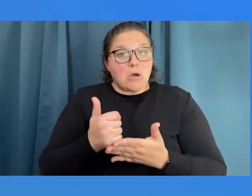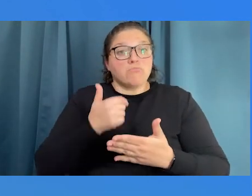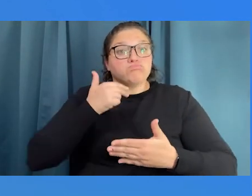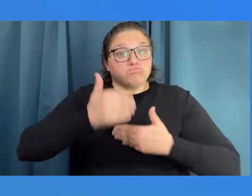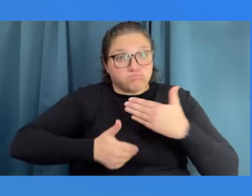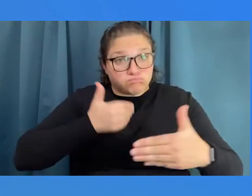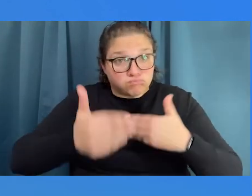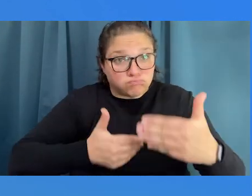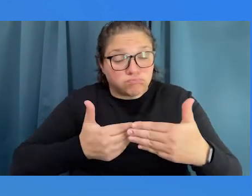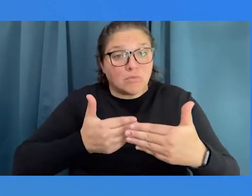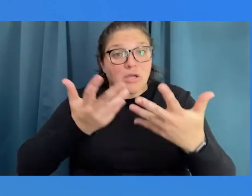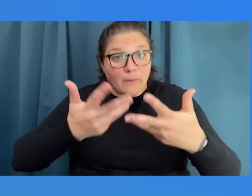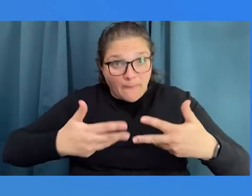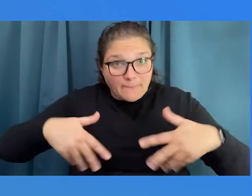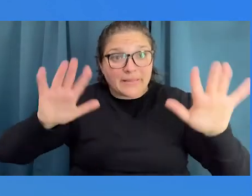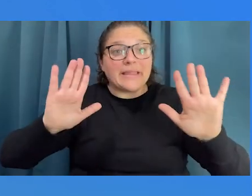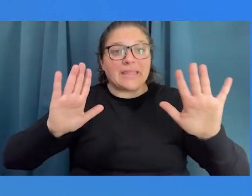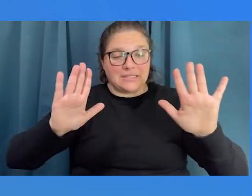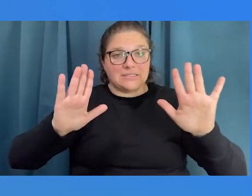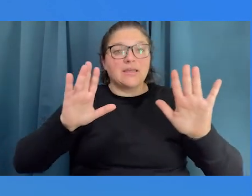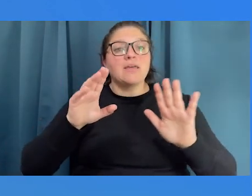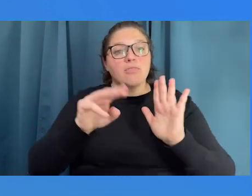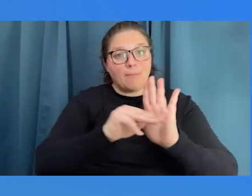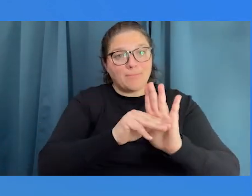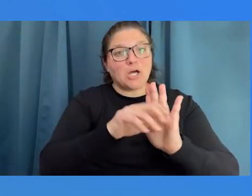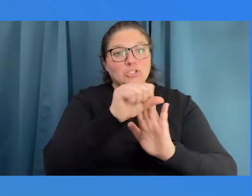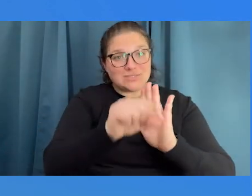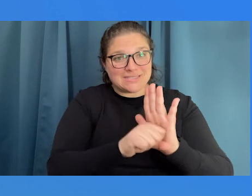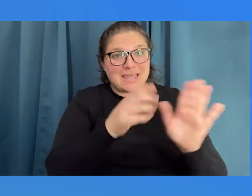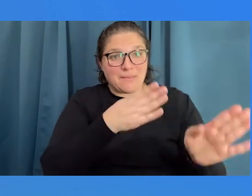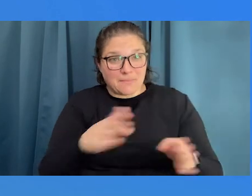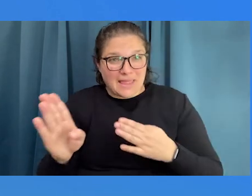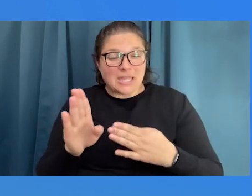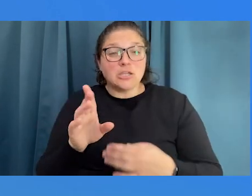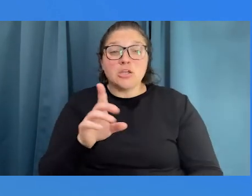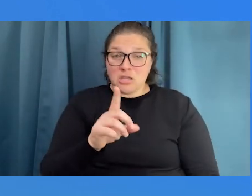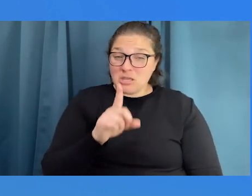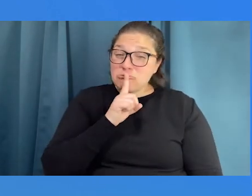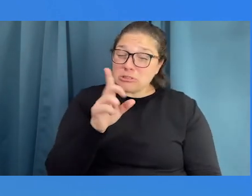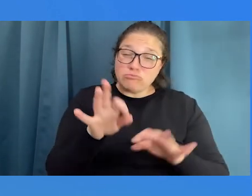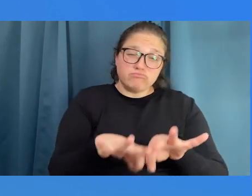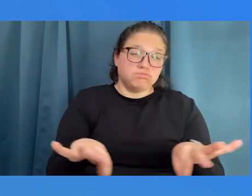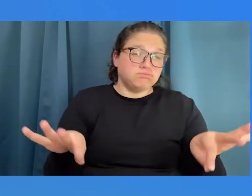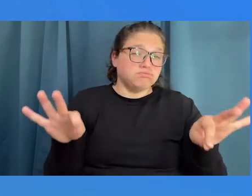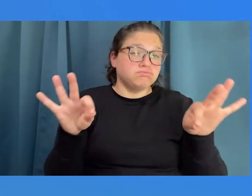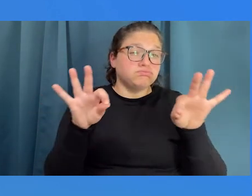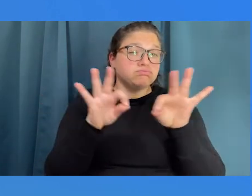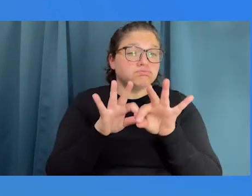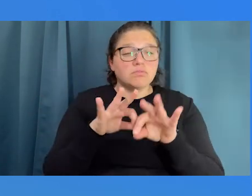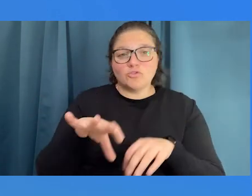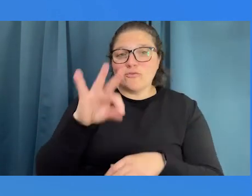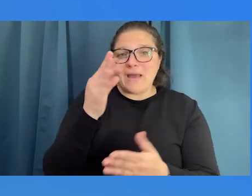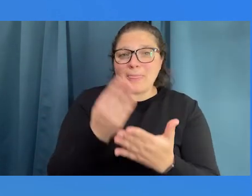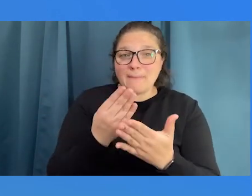deaf. And so that was critical for us to be able to find the money to make that happen.